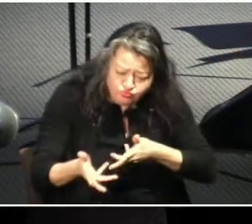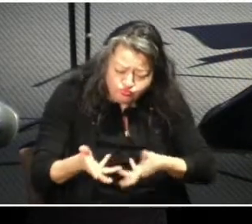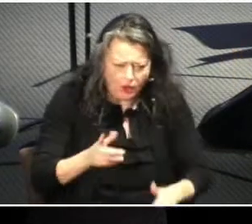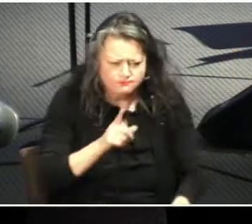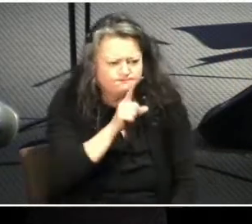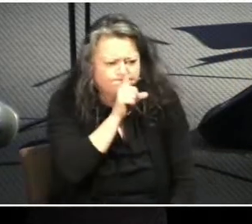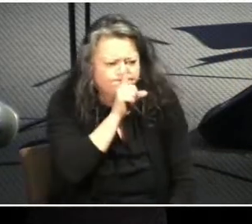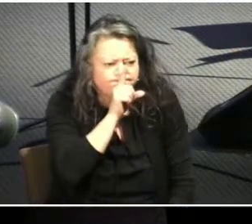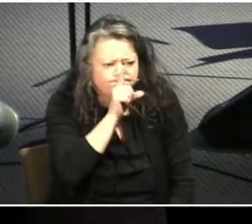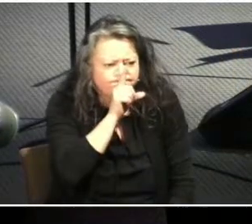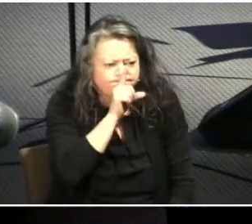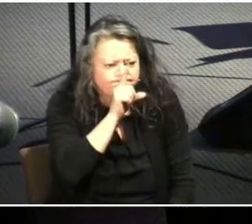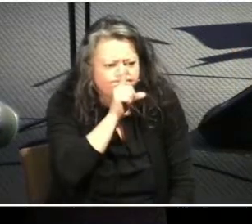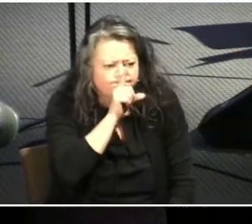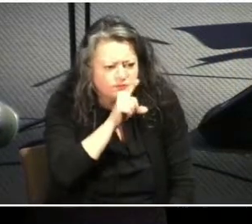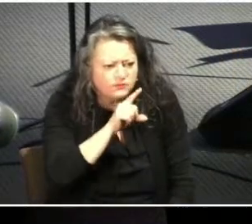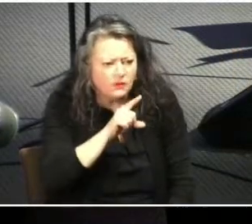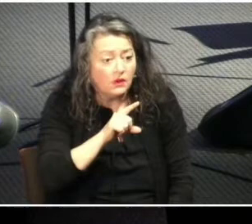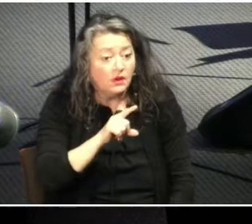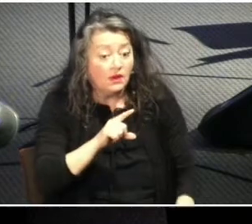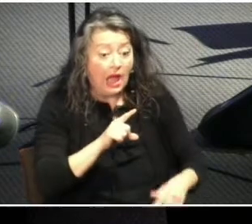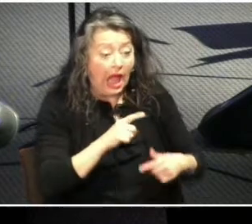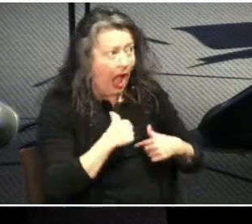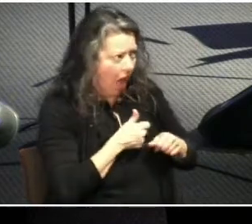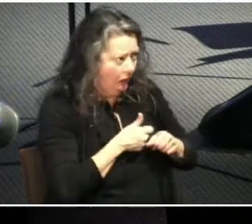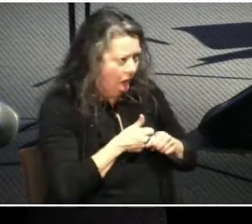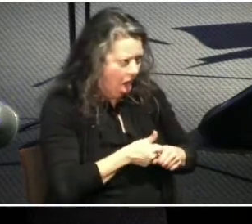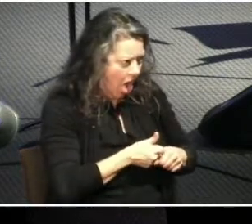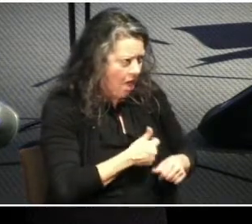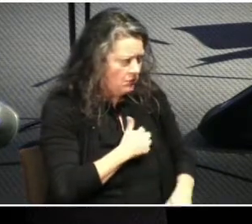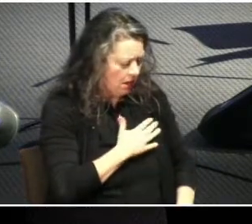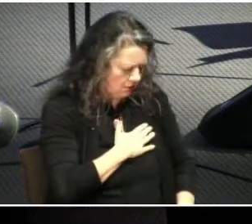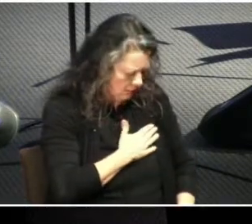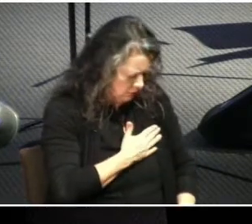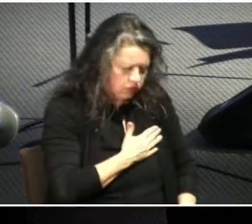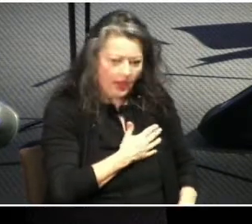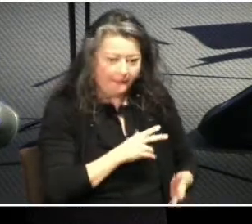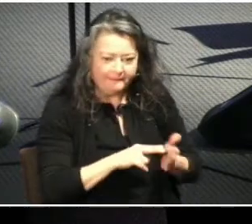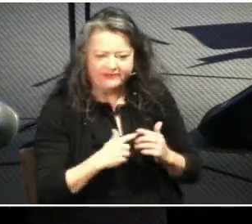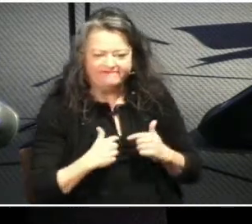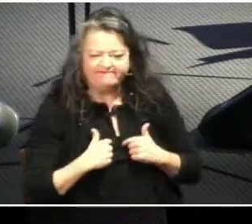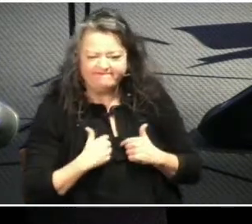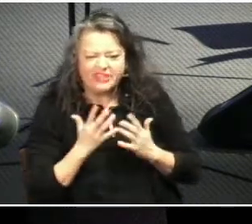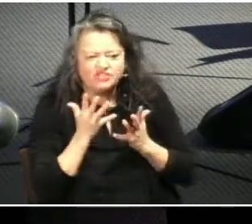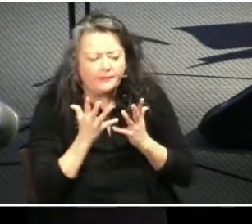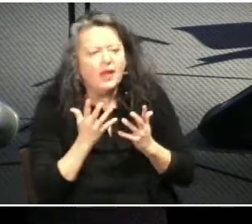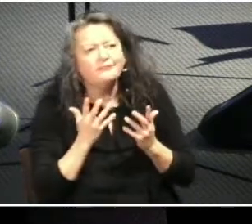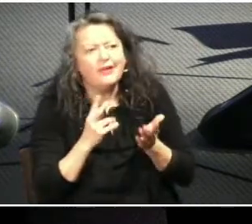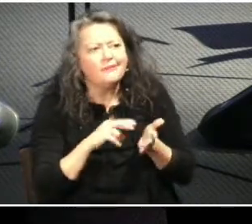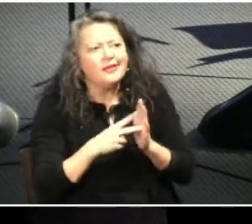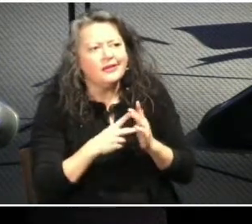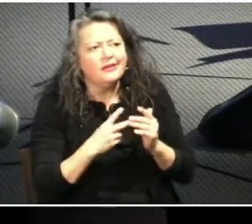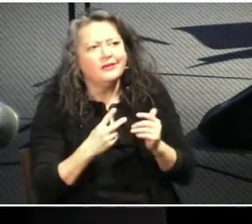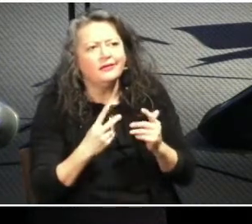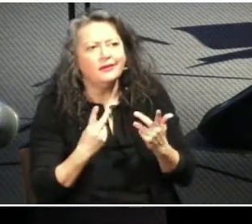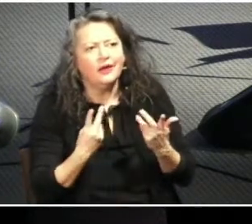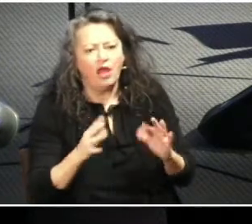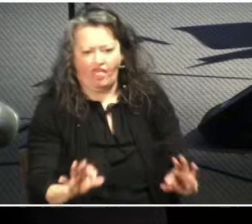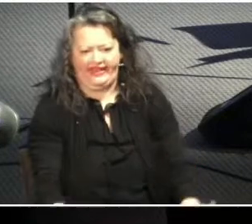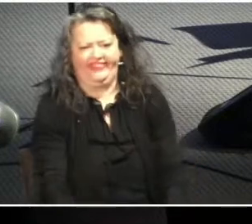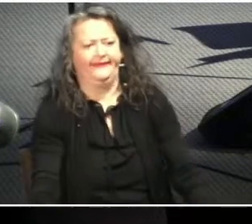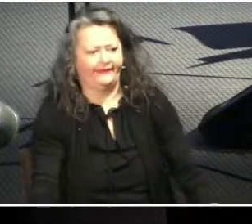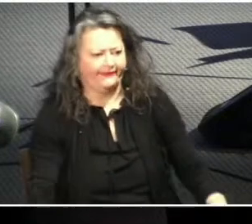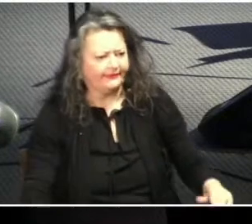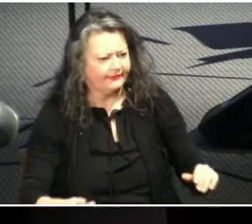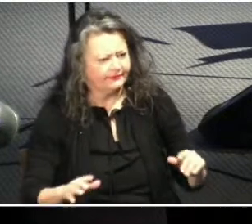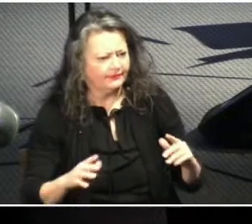Submission was shameful. If you had to submit, it revealed your low status. But Jesus turns this